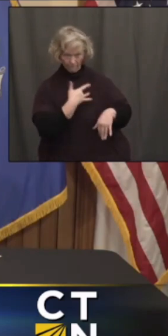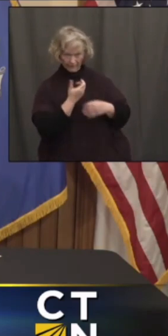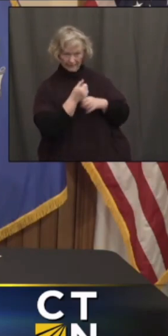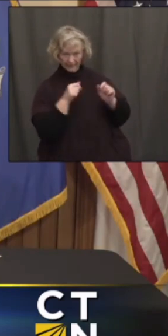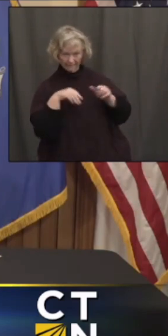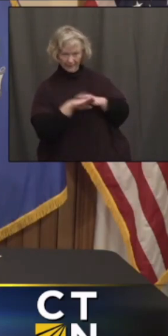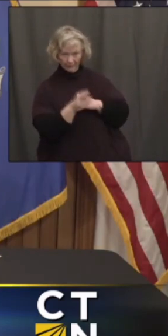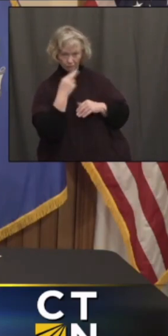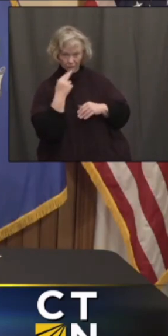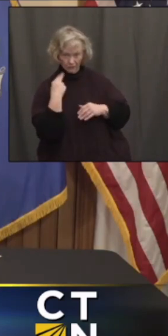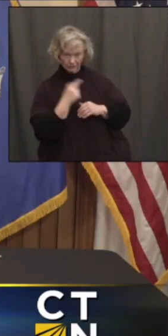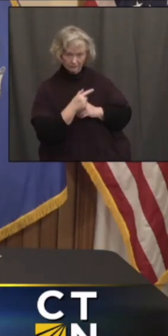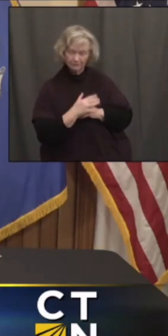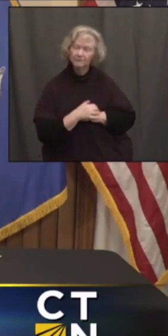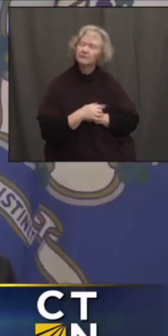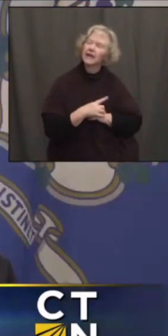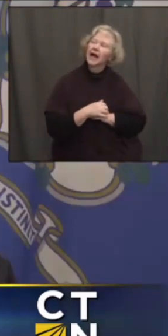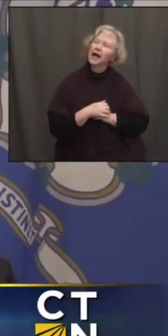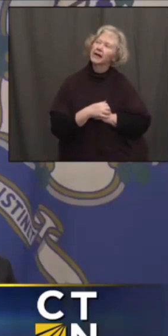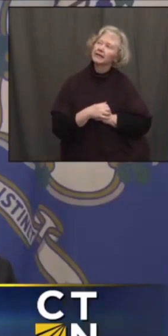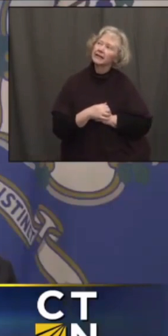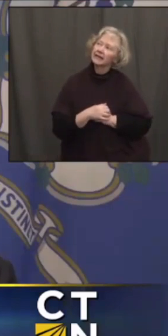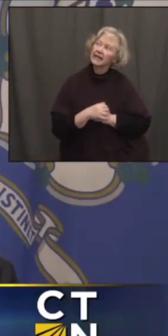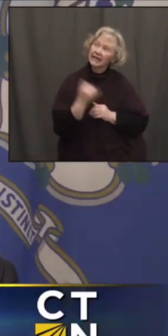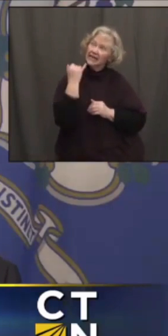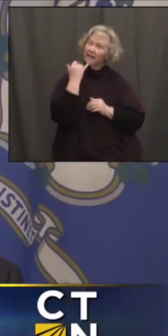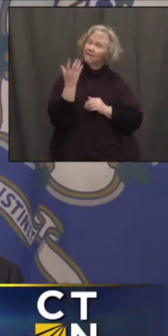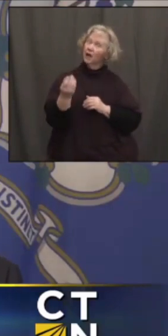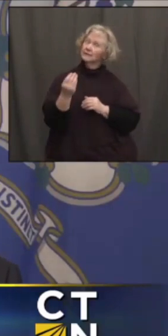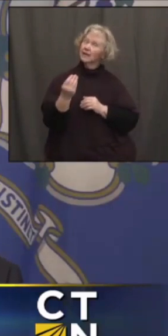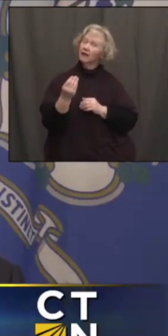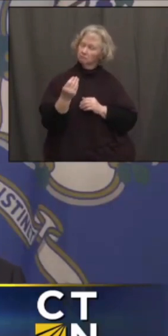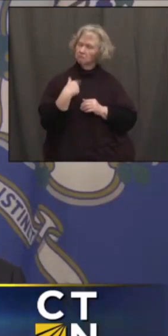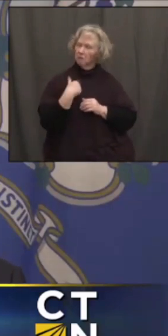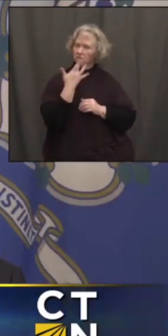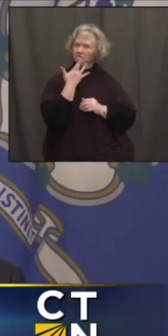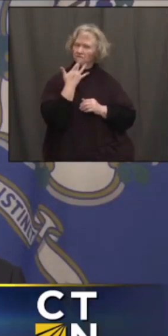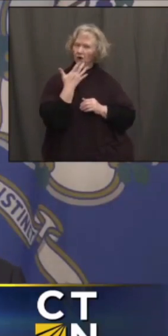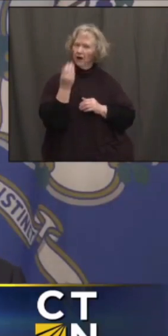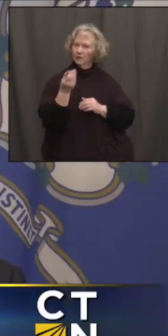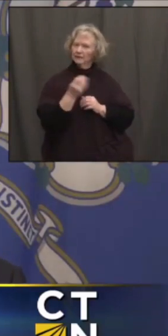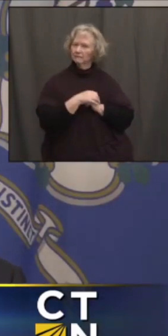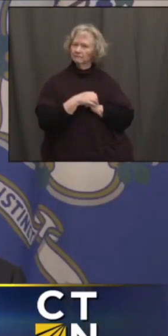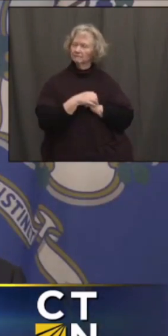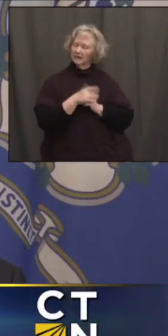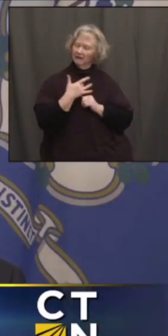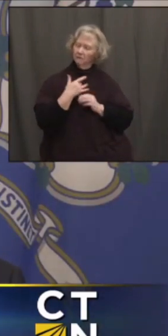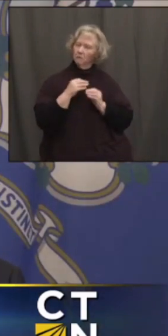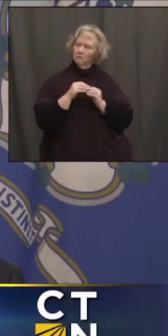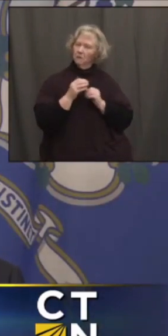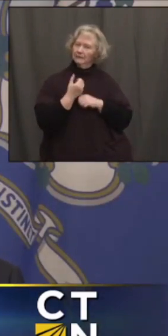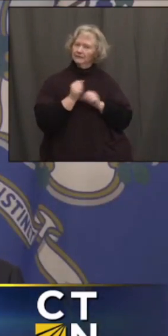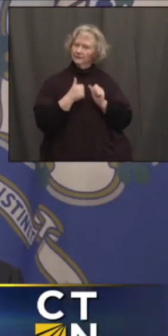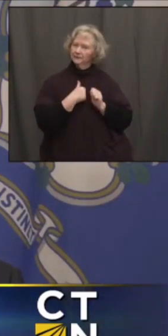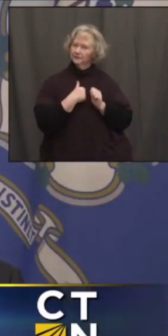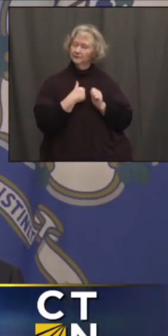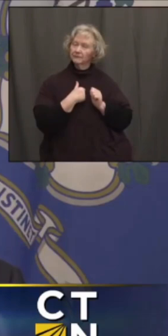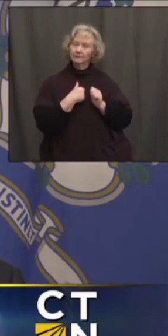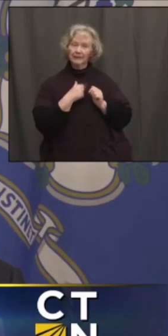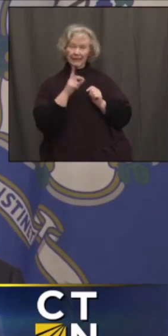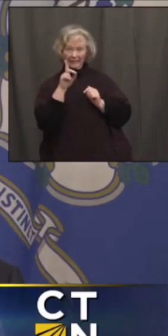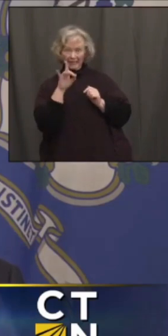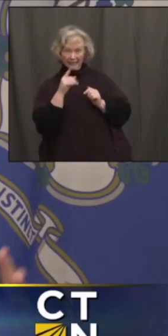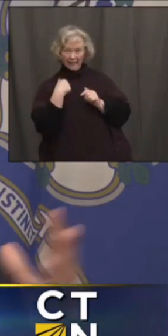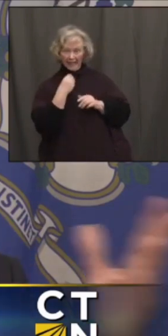I'll be blunt. mean, if I can sit outside, I'll sit outside. It just makes me feel a lot more comfortable. Have I gone